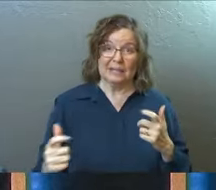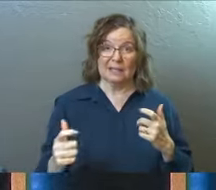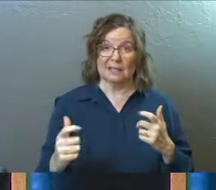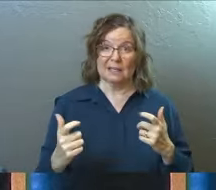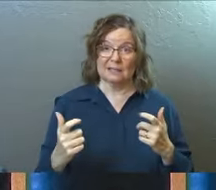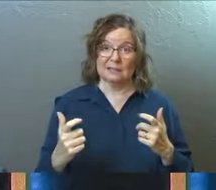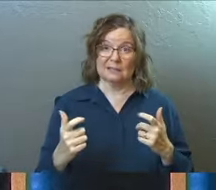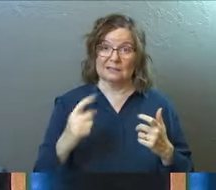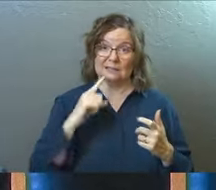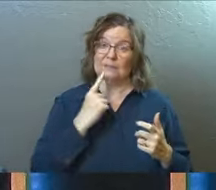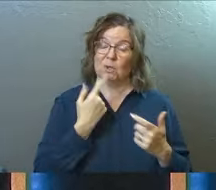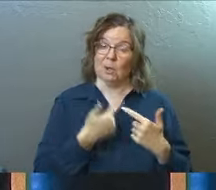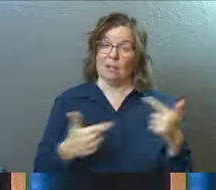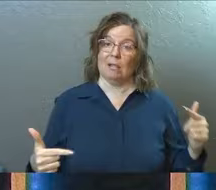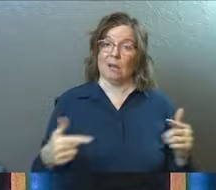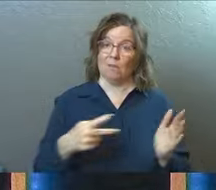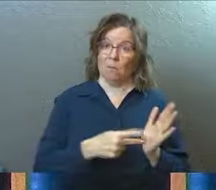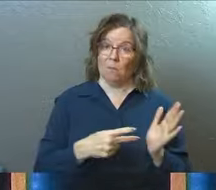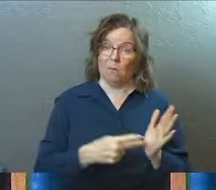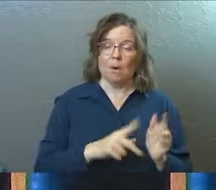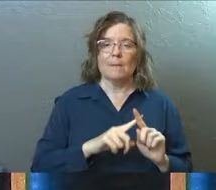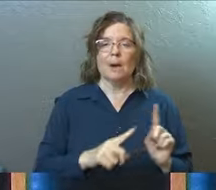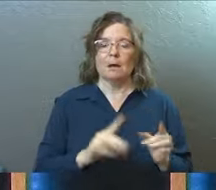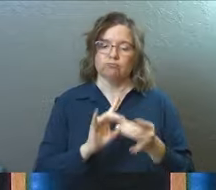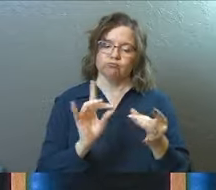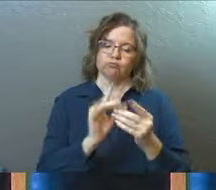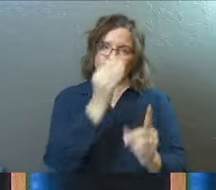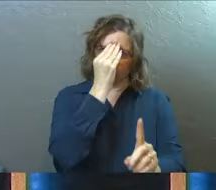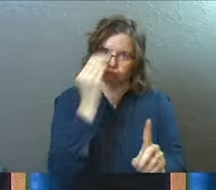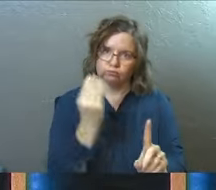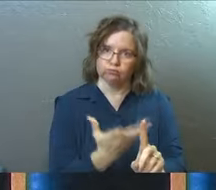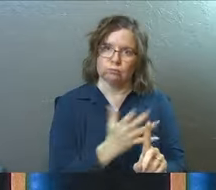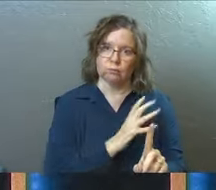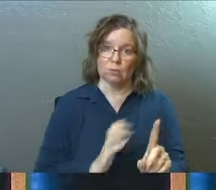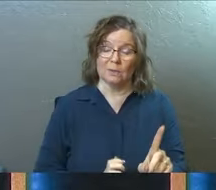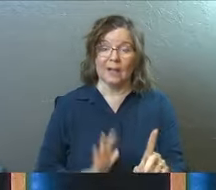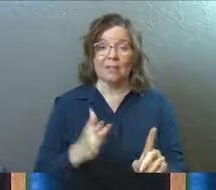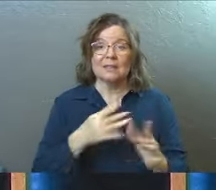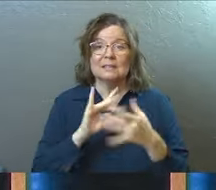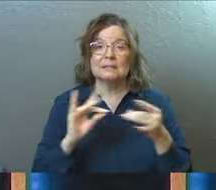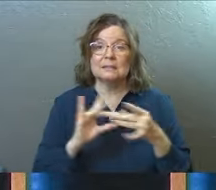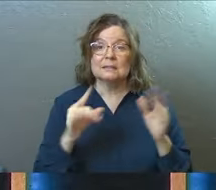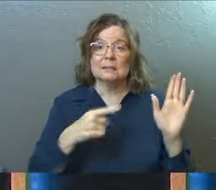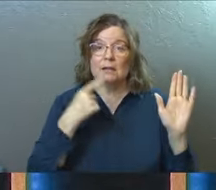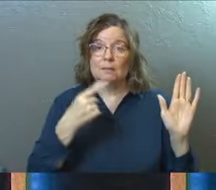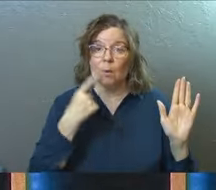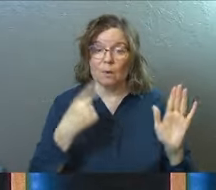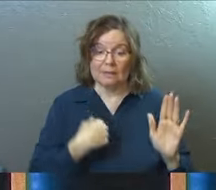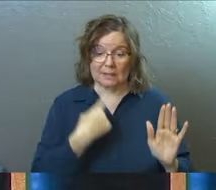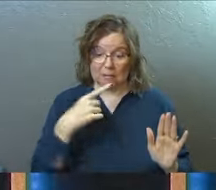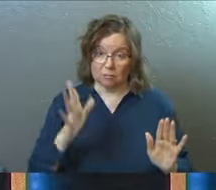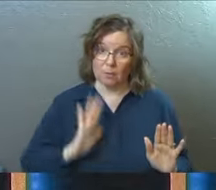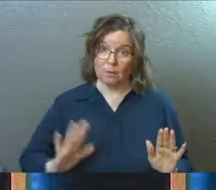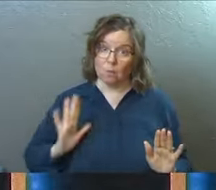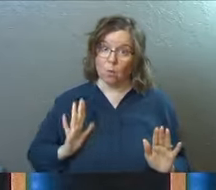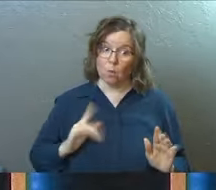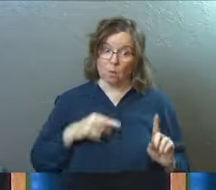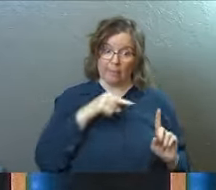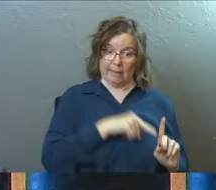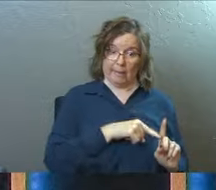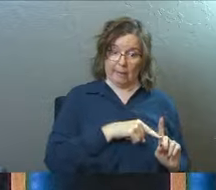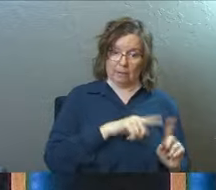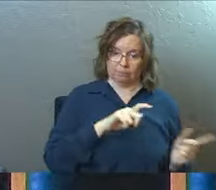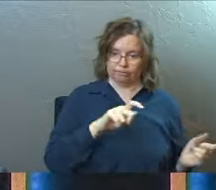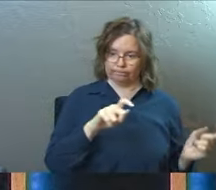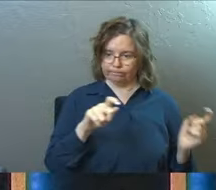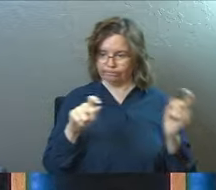kind of extreme language from Paul, but he's talking to Christians and this is their testimony. He's saying, you used to be in this place and